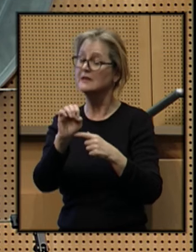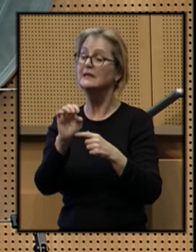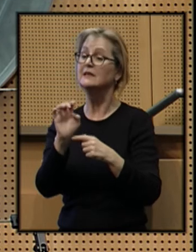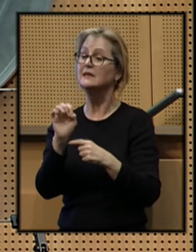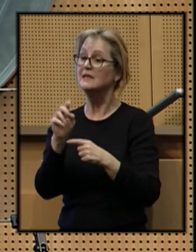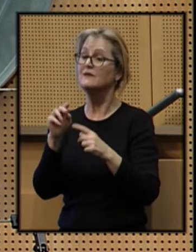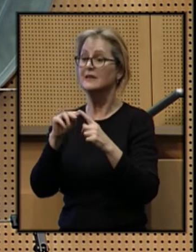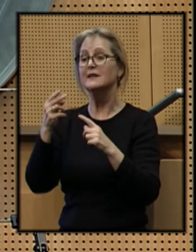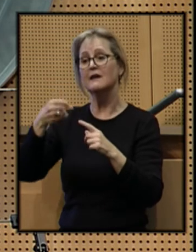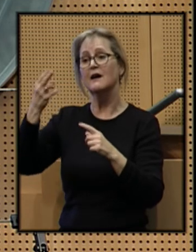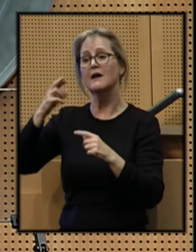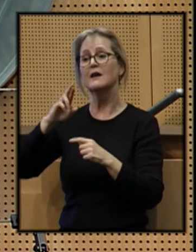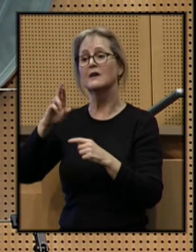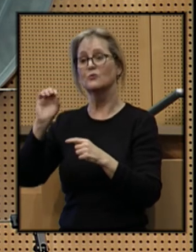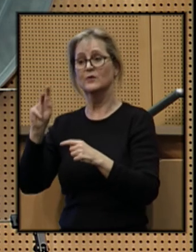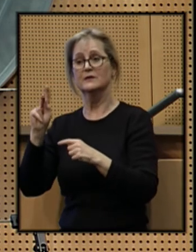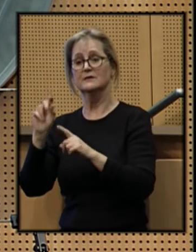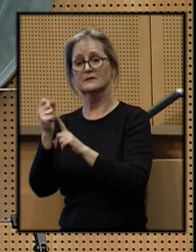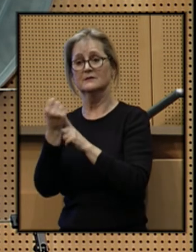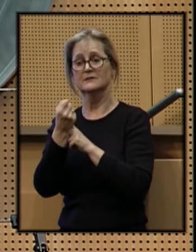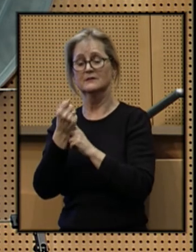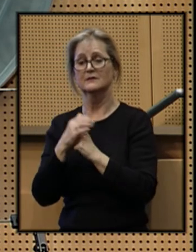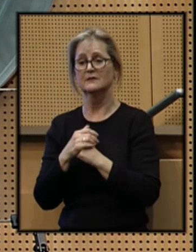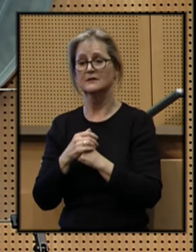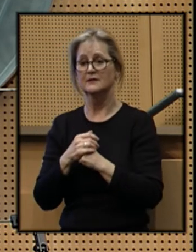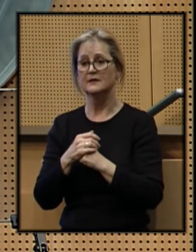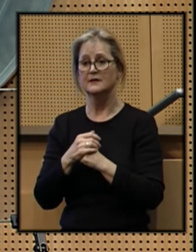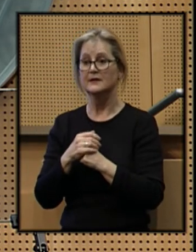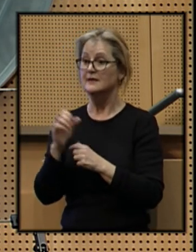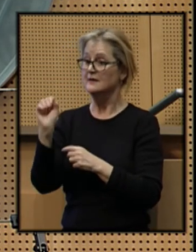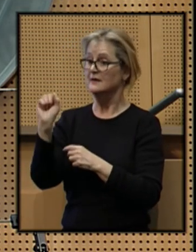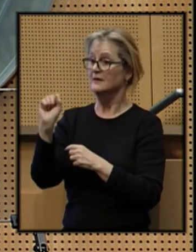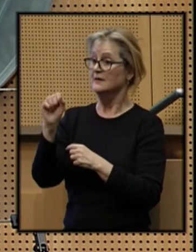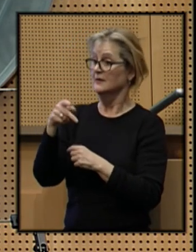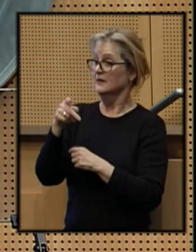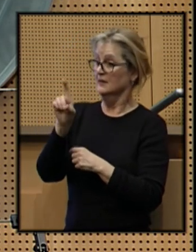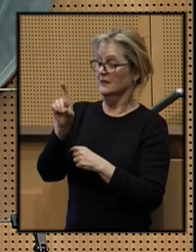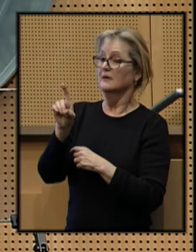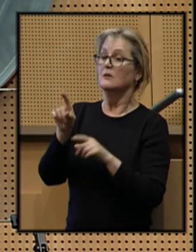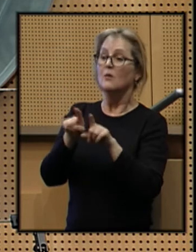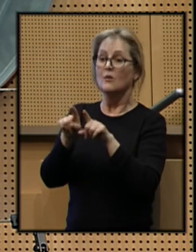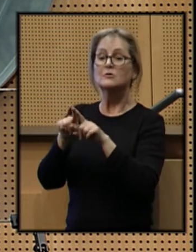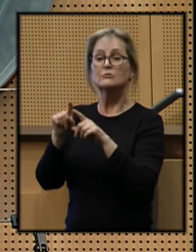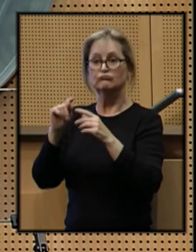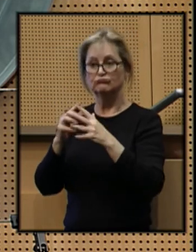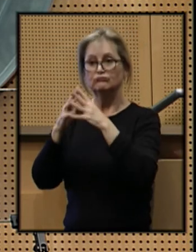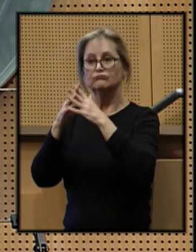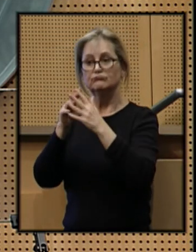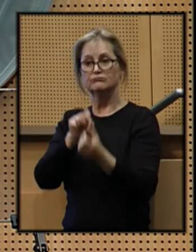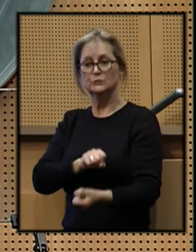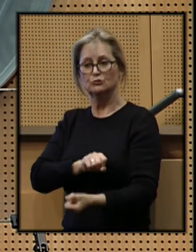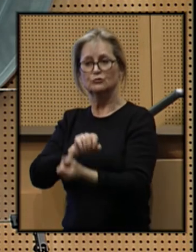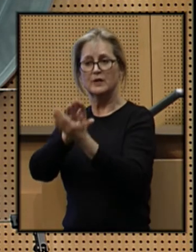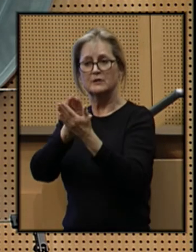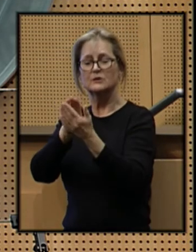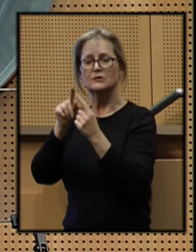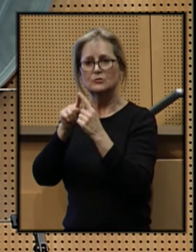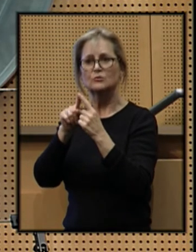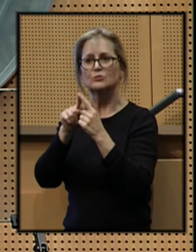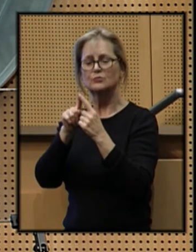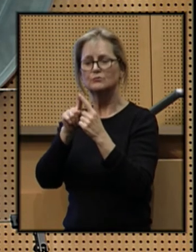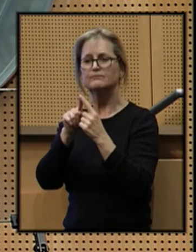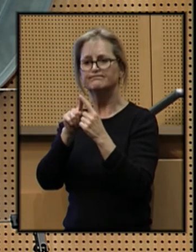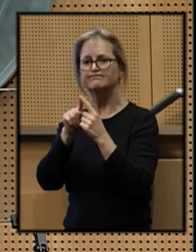in high-risk situations. The Seattle Police Department has also implemented a strategy to